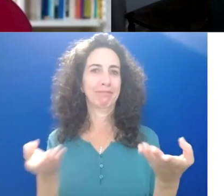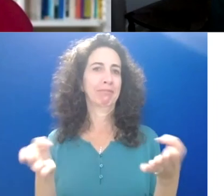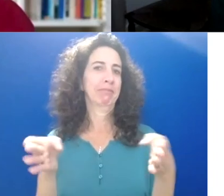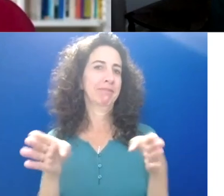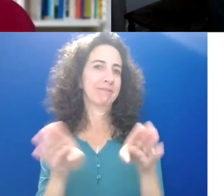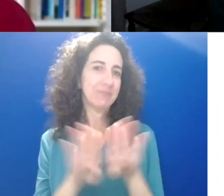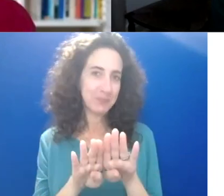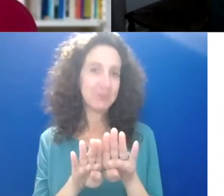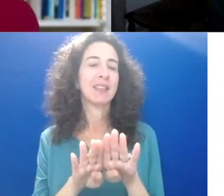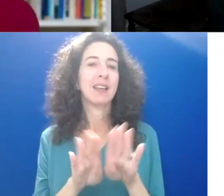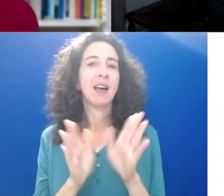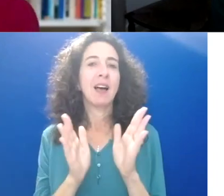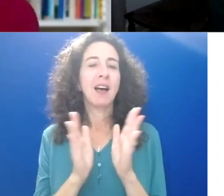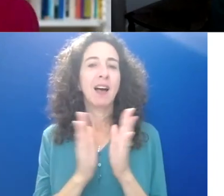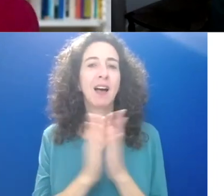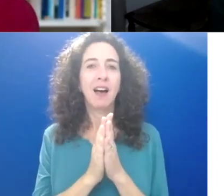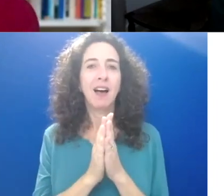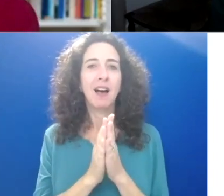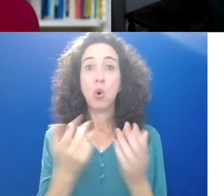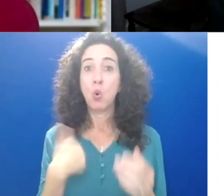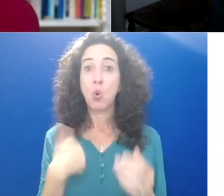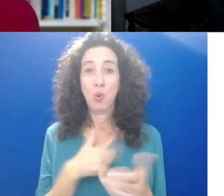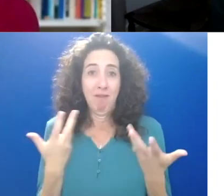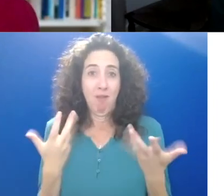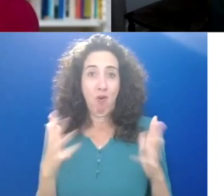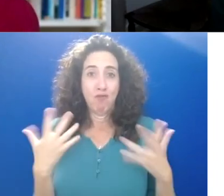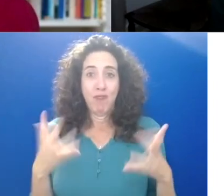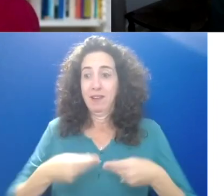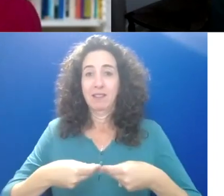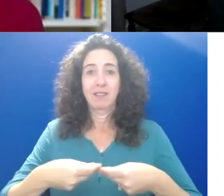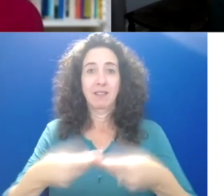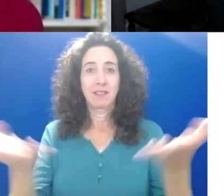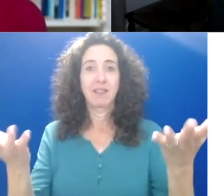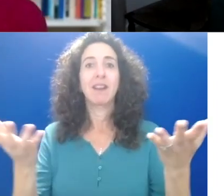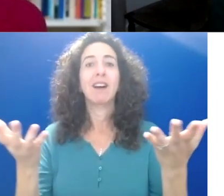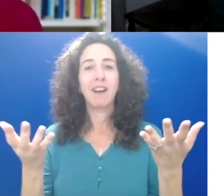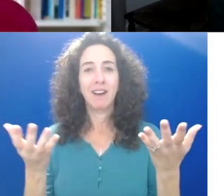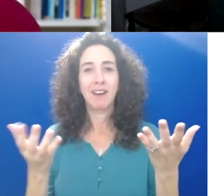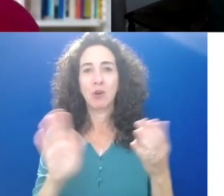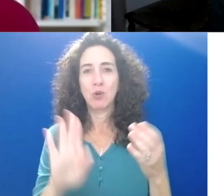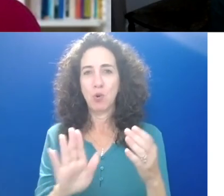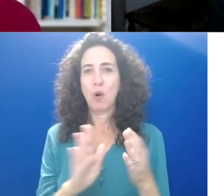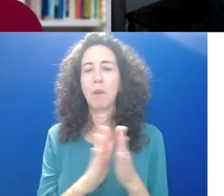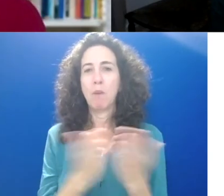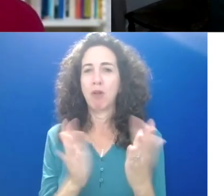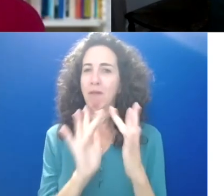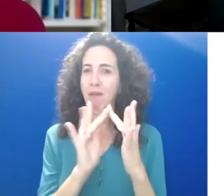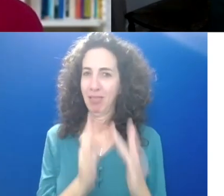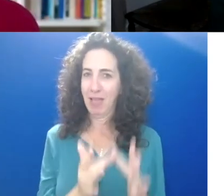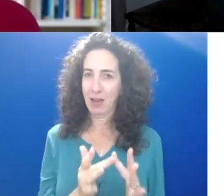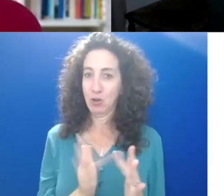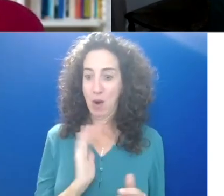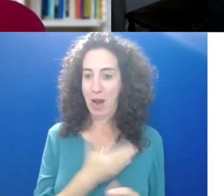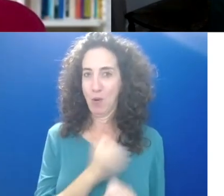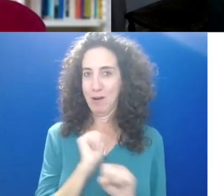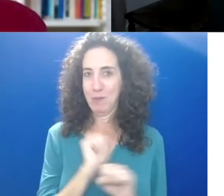And I know we distributed ahead of time the copies of your book digitally to employees, and I know